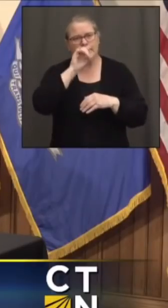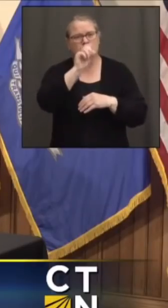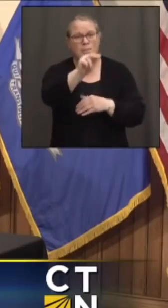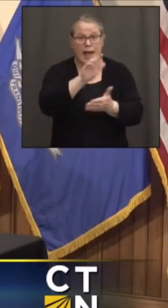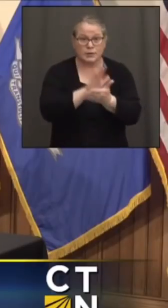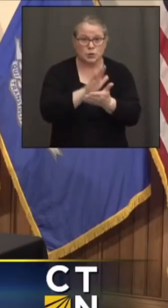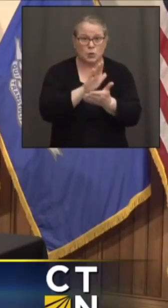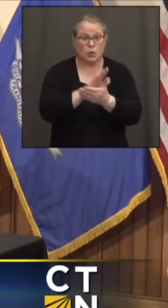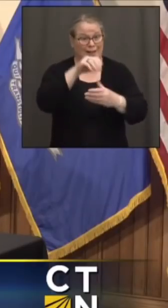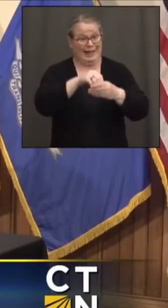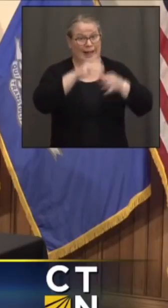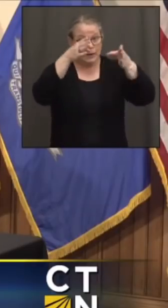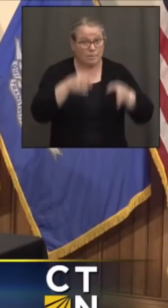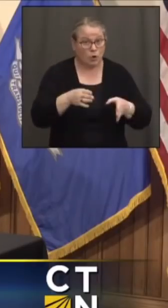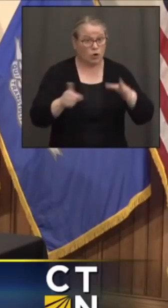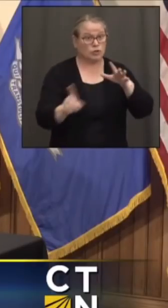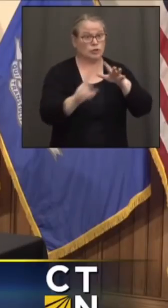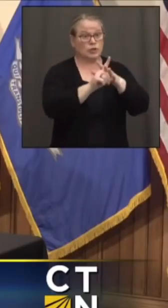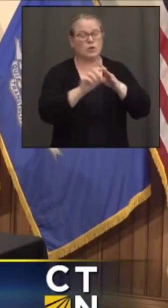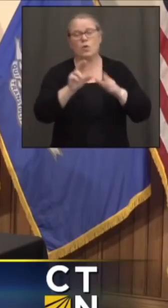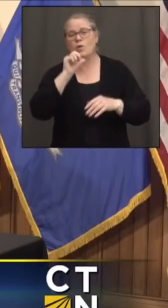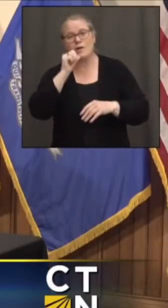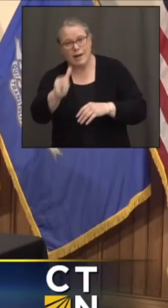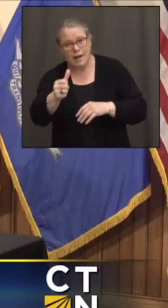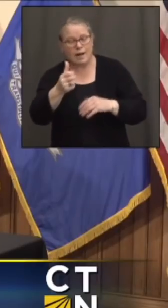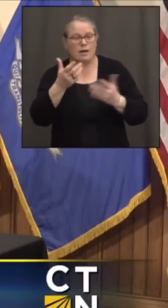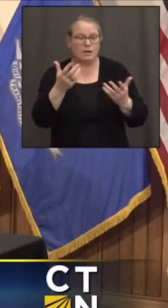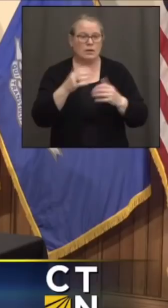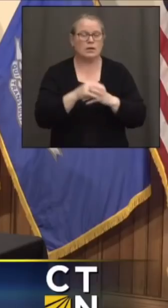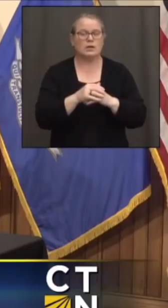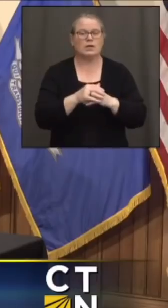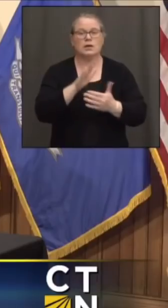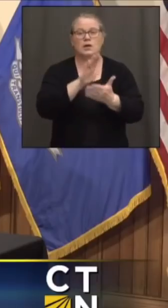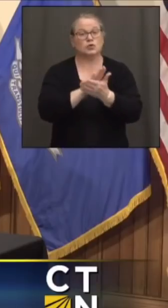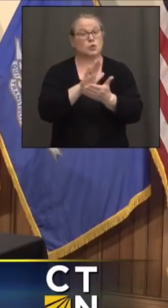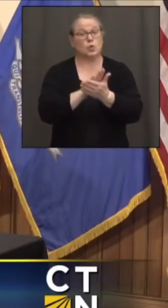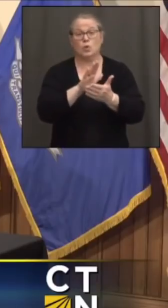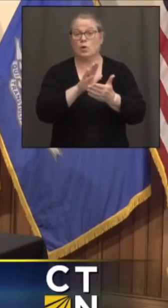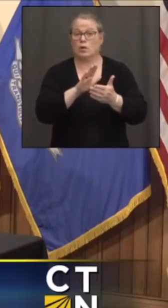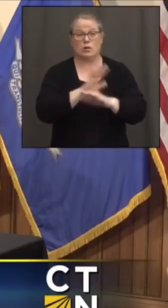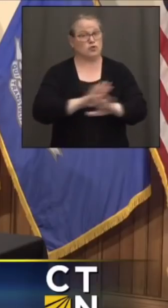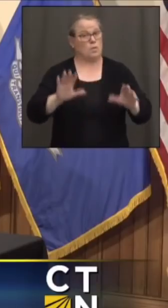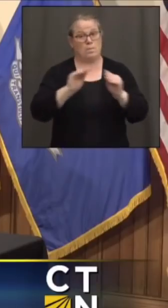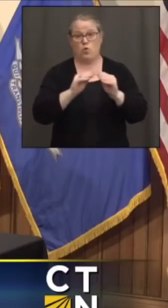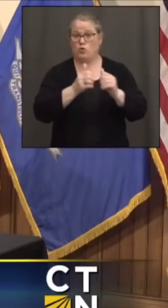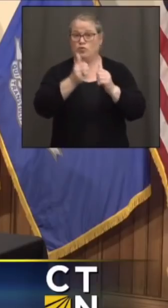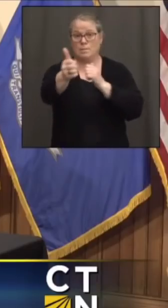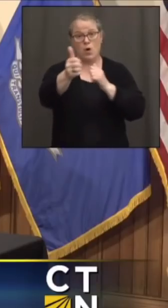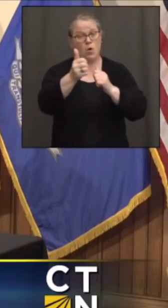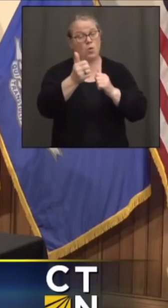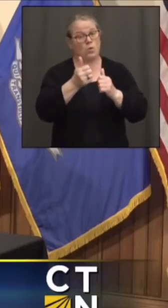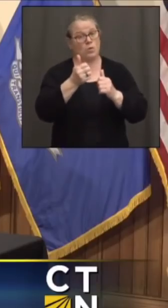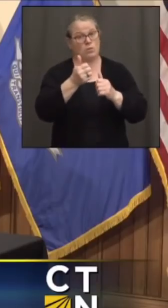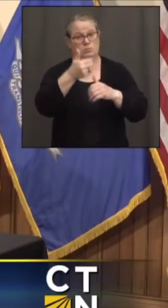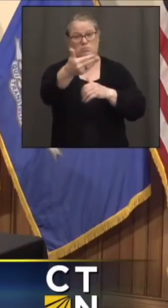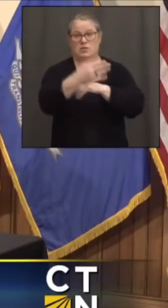the school districts won't be required to offer remote learning, has there been any pushback in that regard?